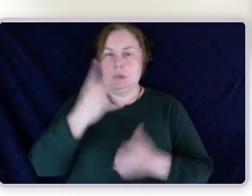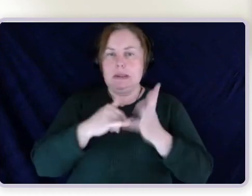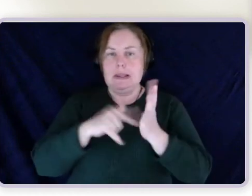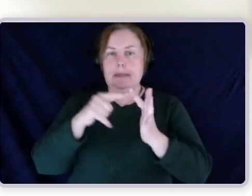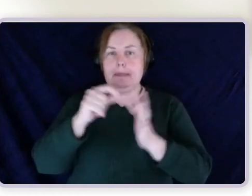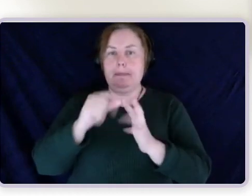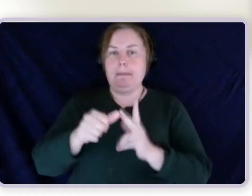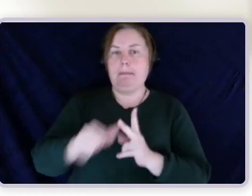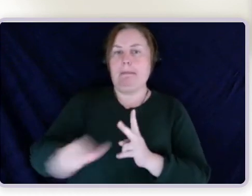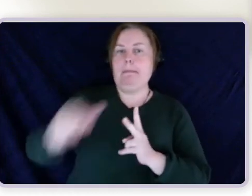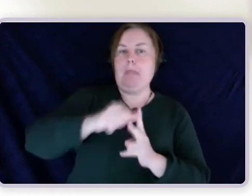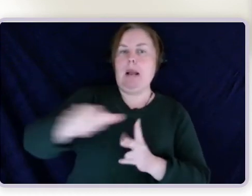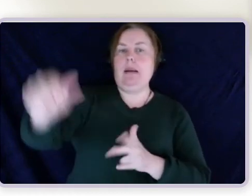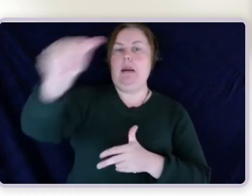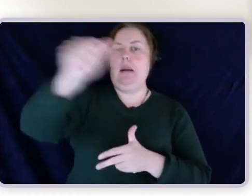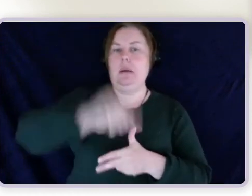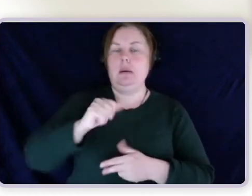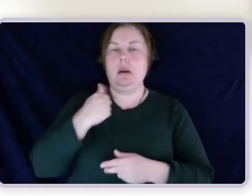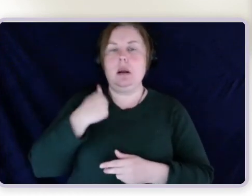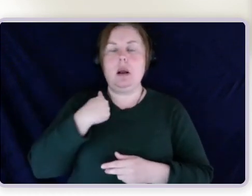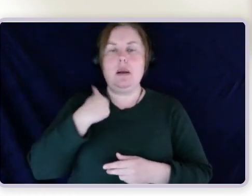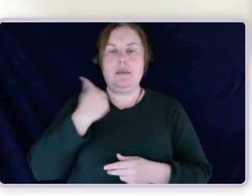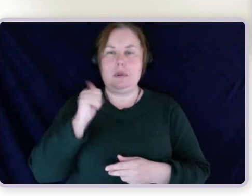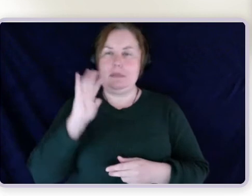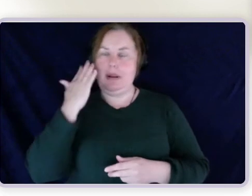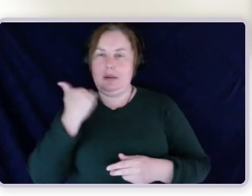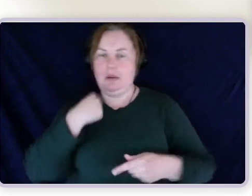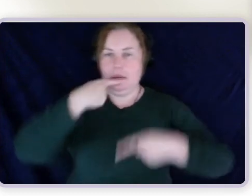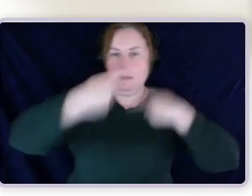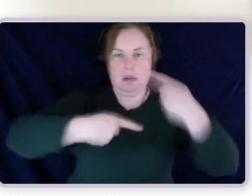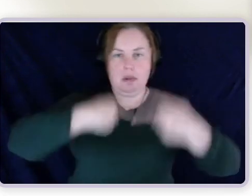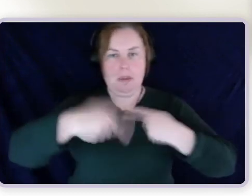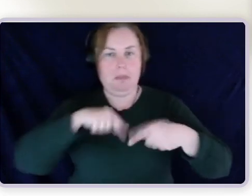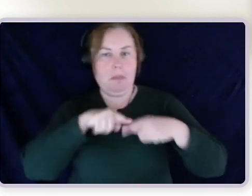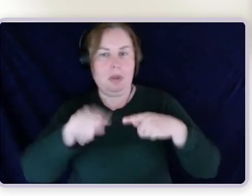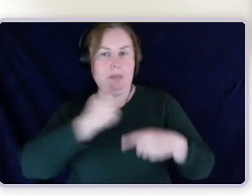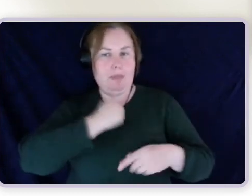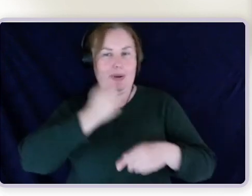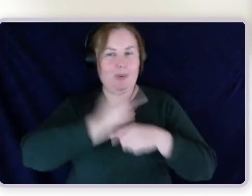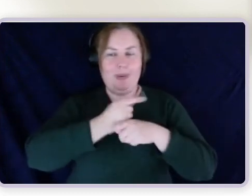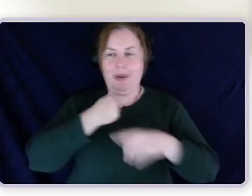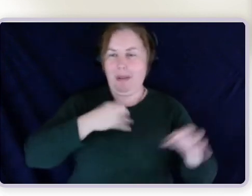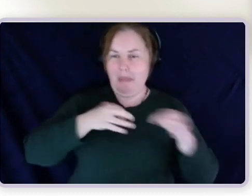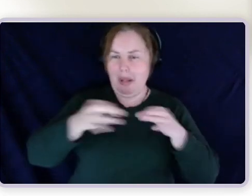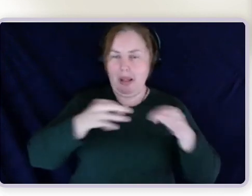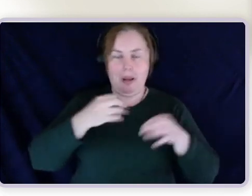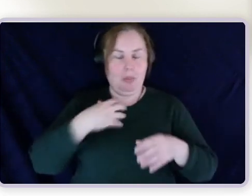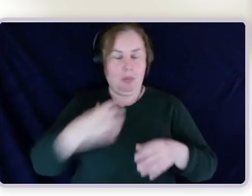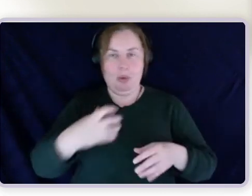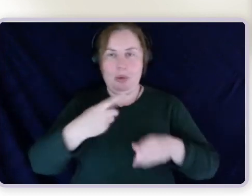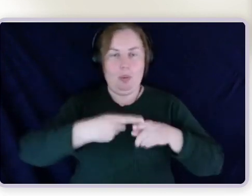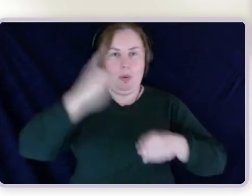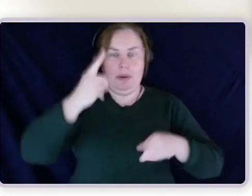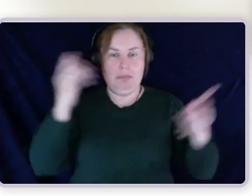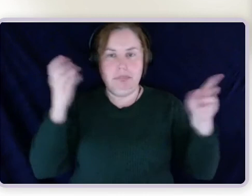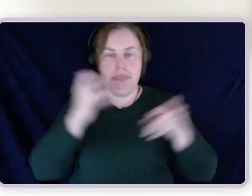So yeah, look, I've actually run through most of the content that I had planned much quicker than I thought I would. So I'm just going to